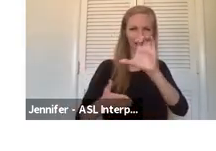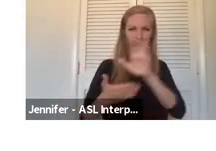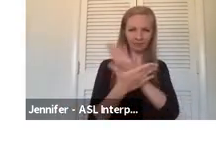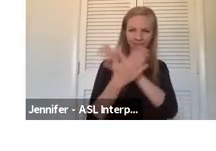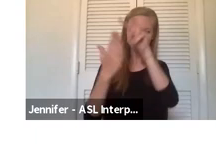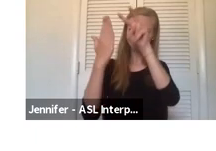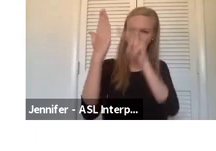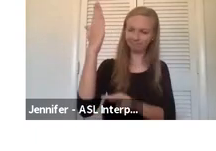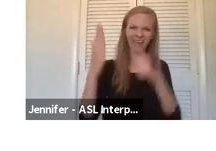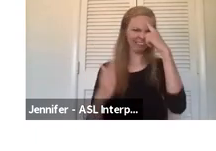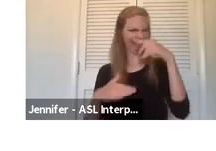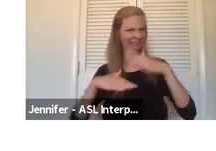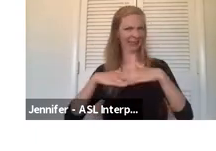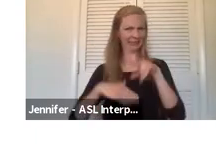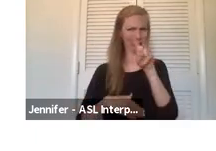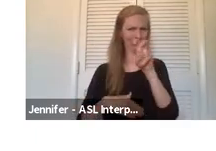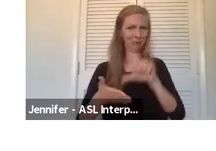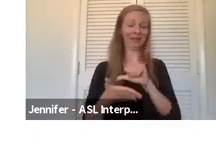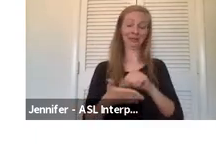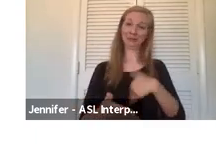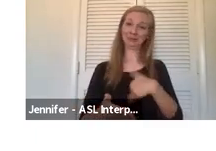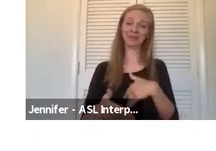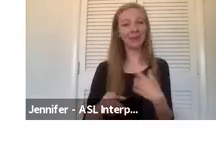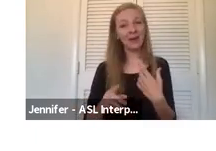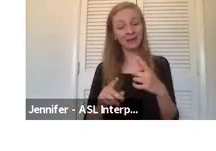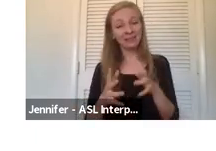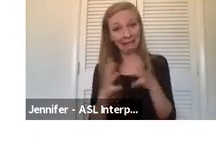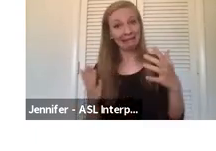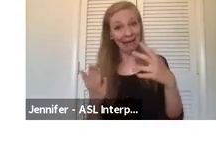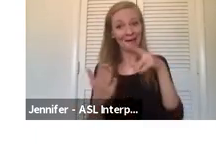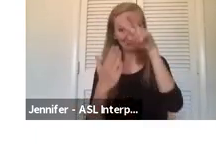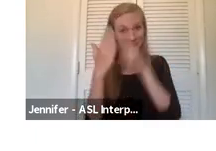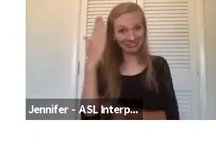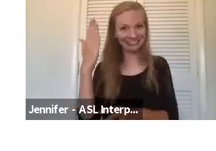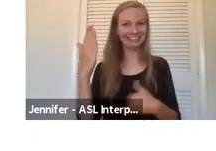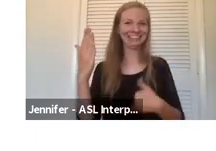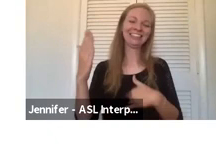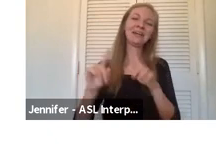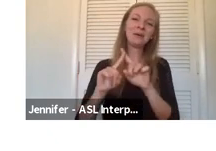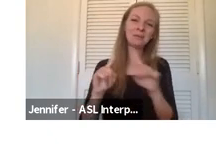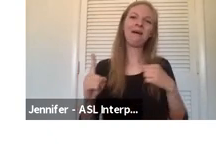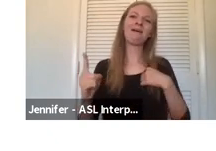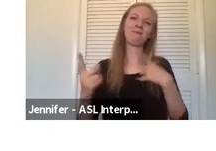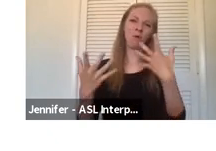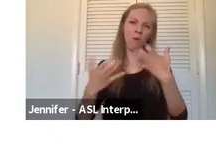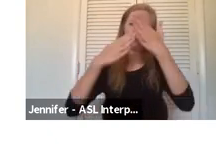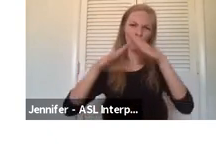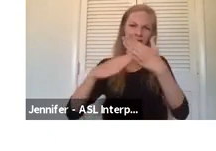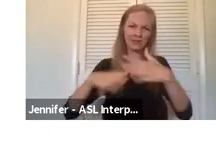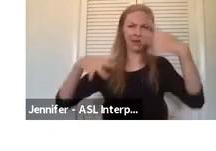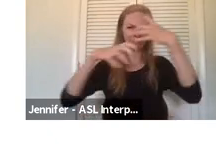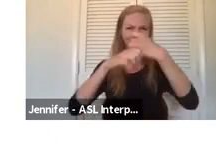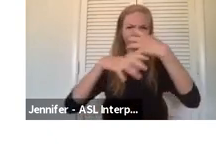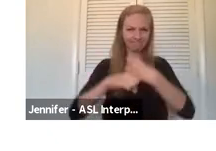think there's at least 200 pages, which is daunting. It's a lot to read through. So I want to try to break it down to a few